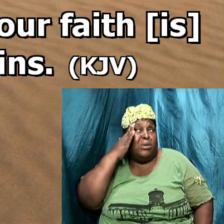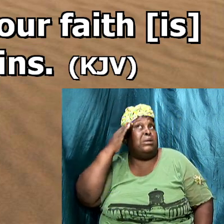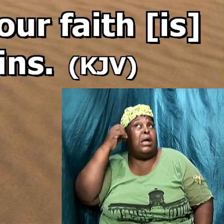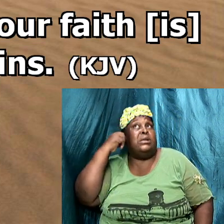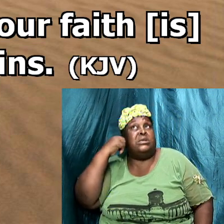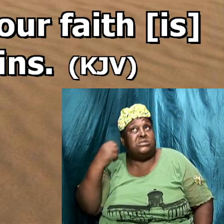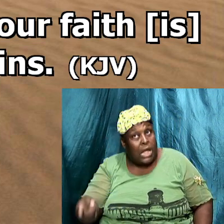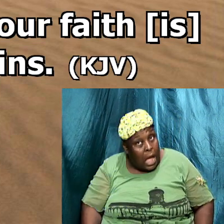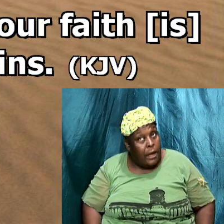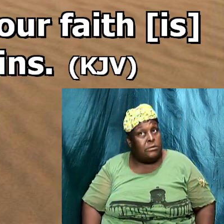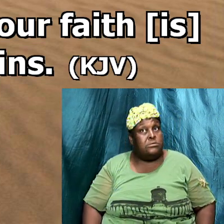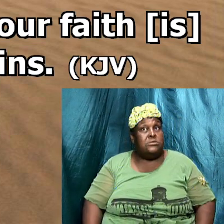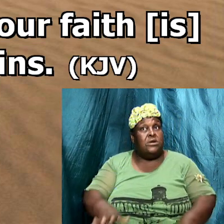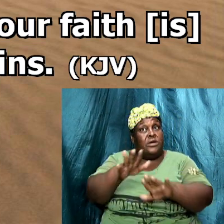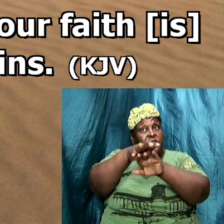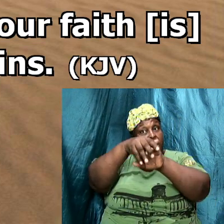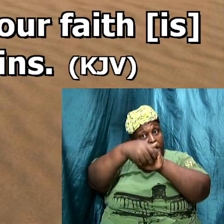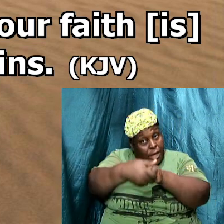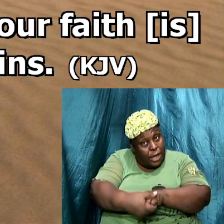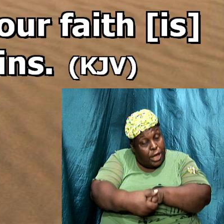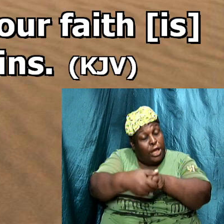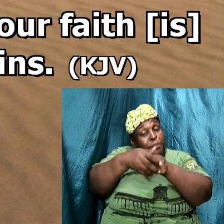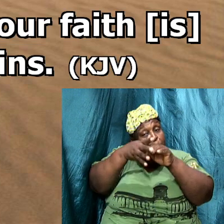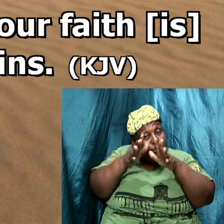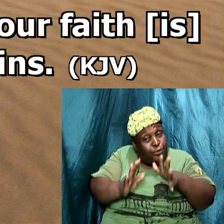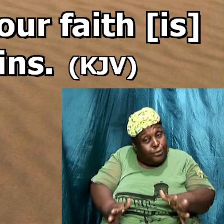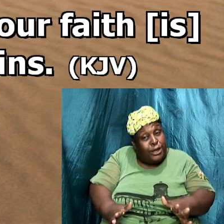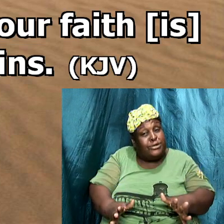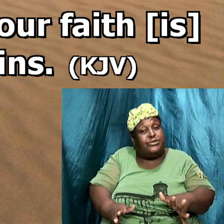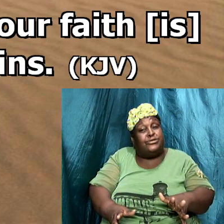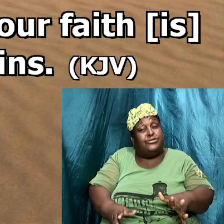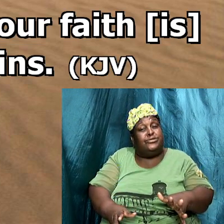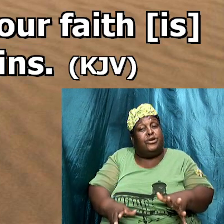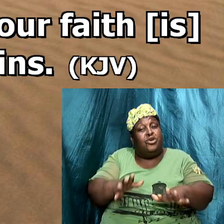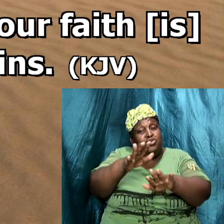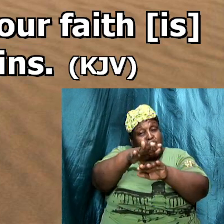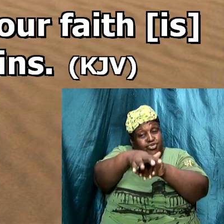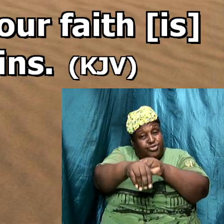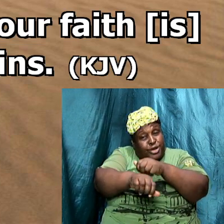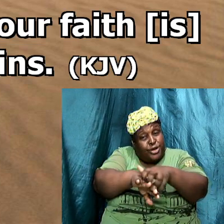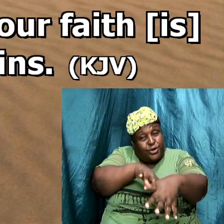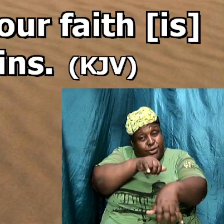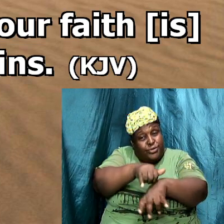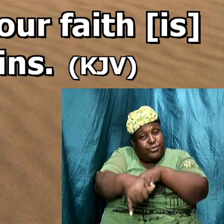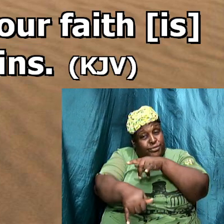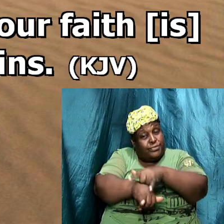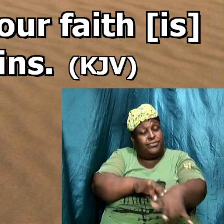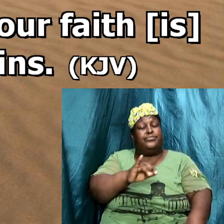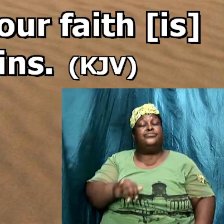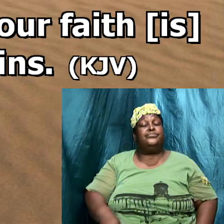these what these men practice what these men thought what they believe